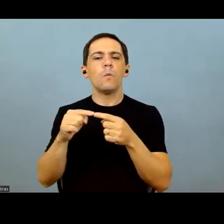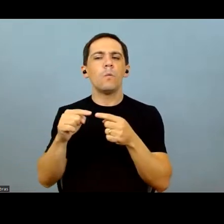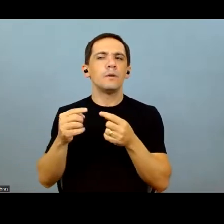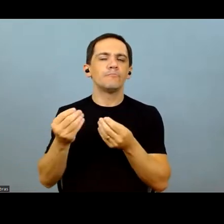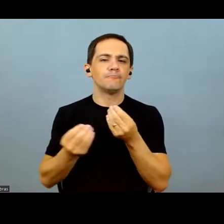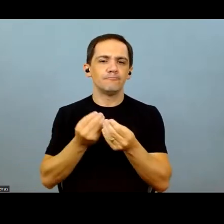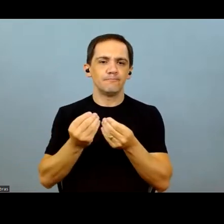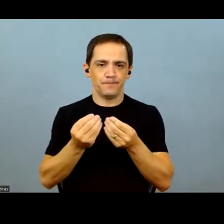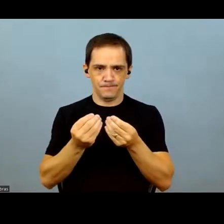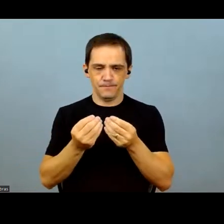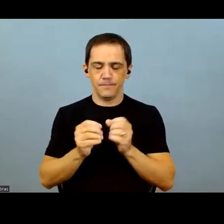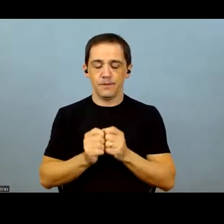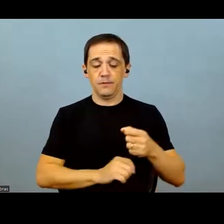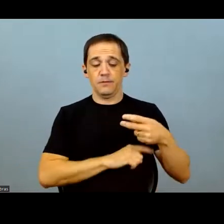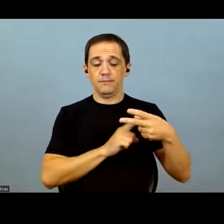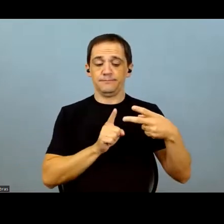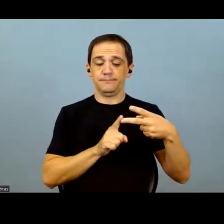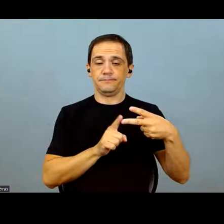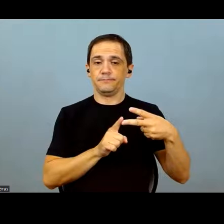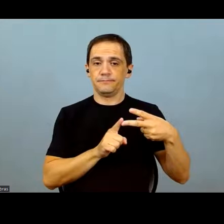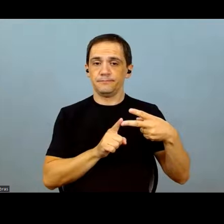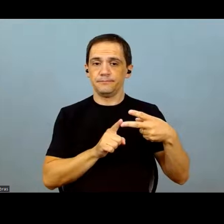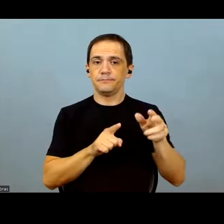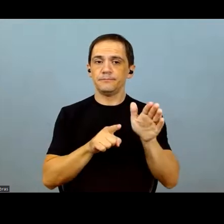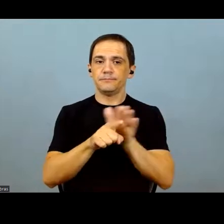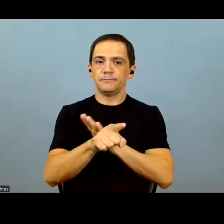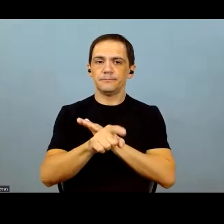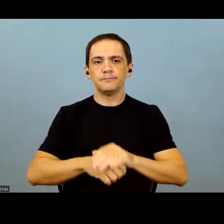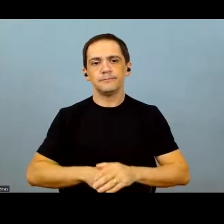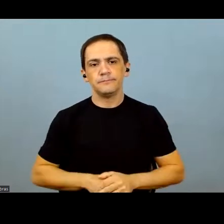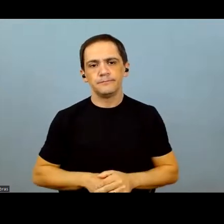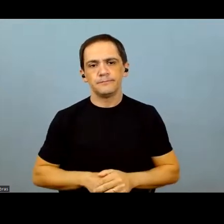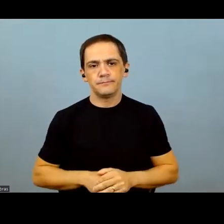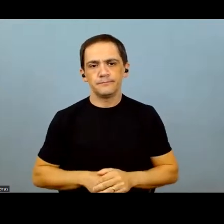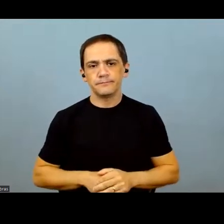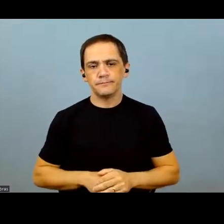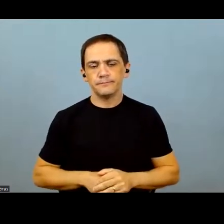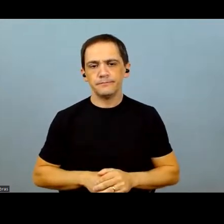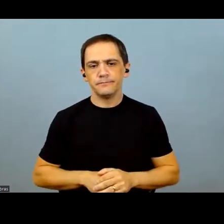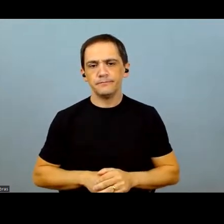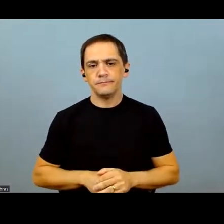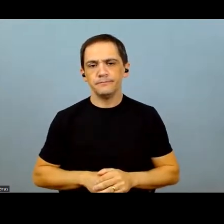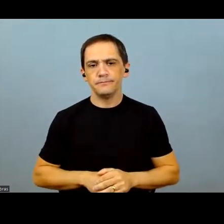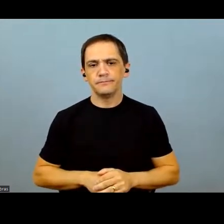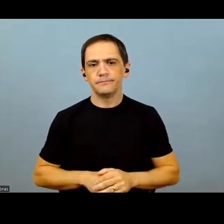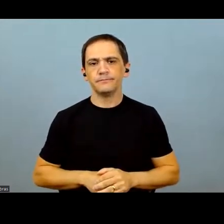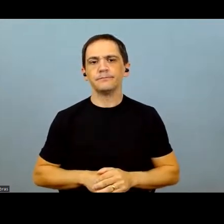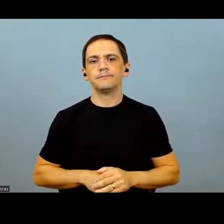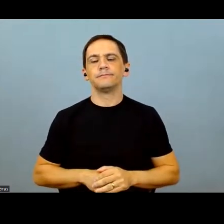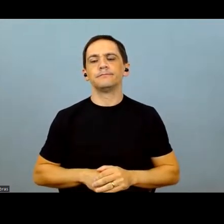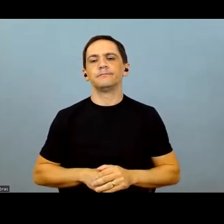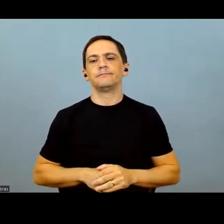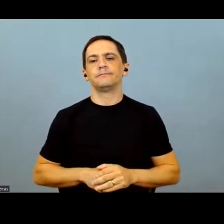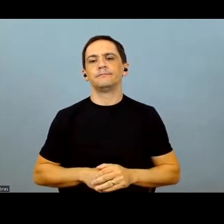represent in this range. And secondly, about capital